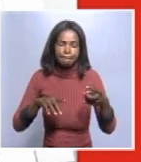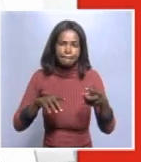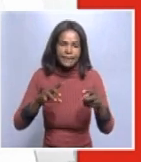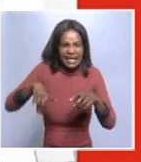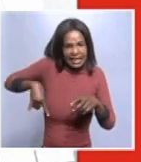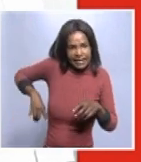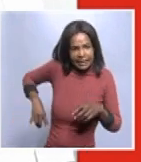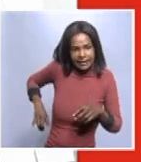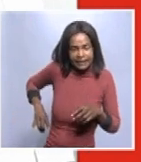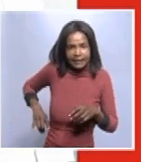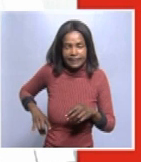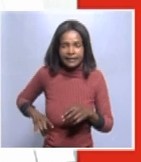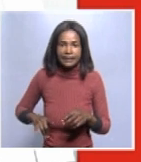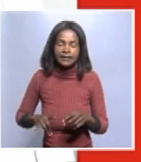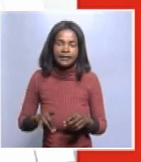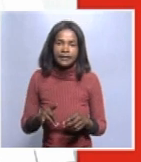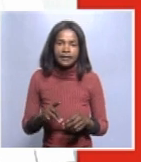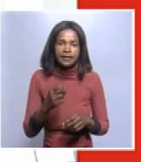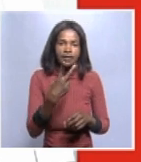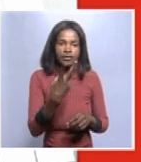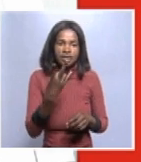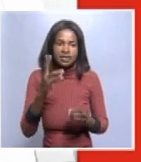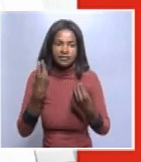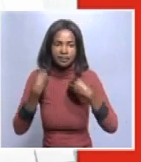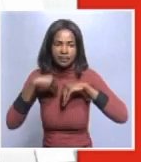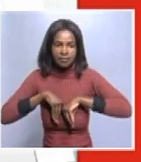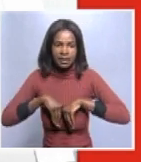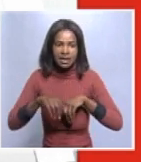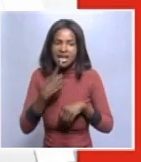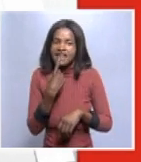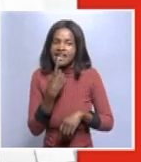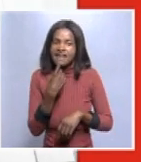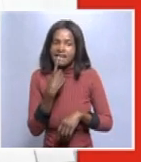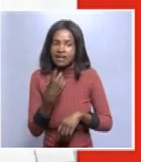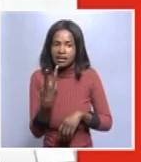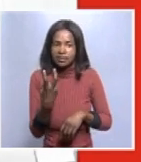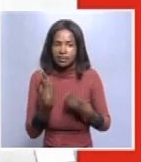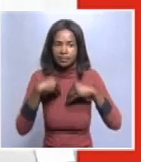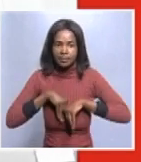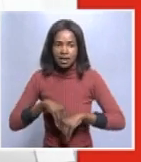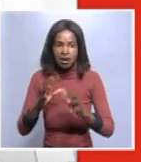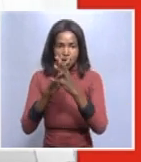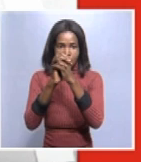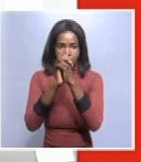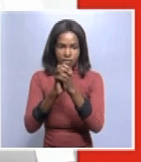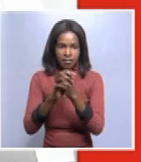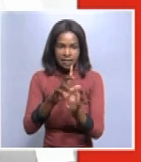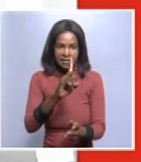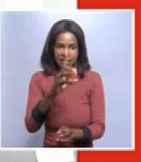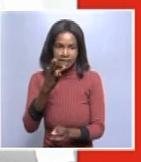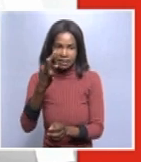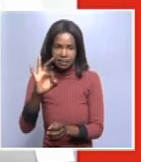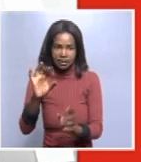with Enhana having recorded 27 and Engela, 20. Komas, 19